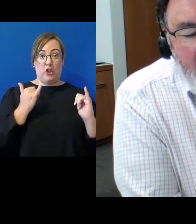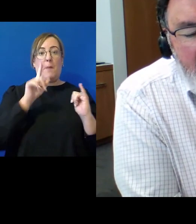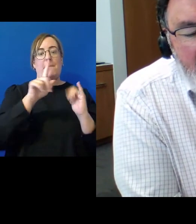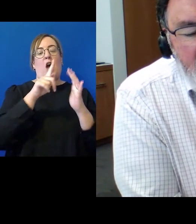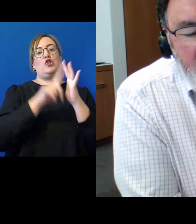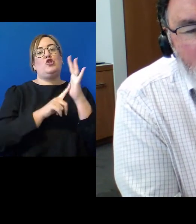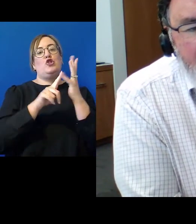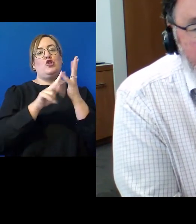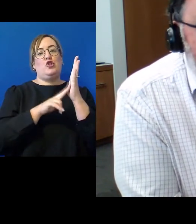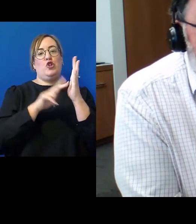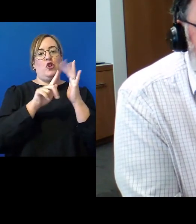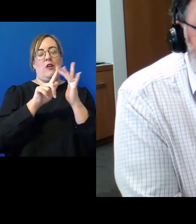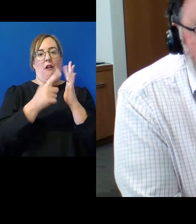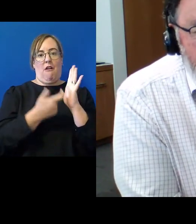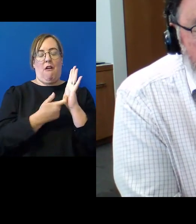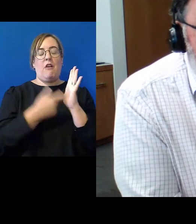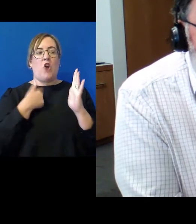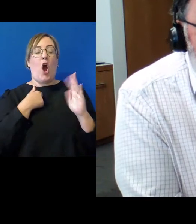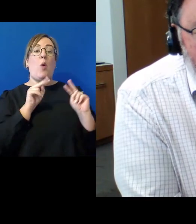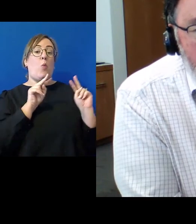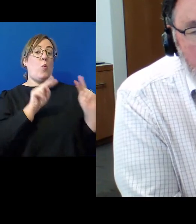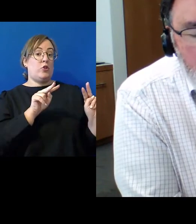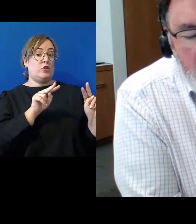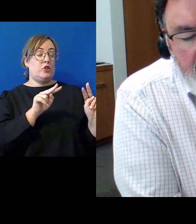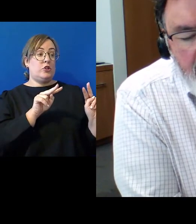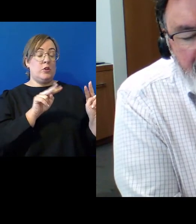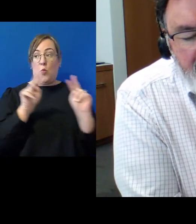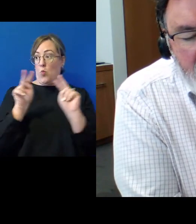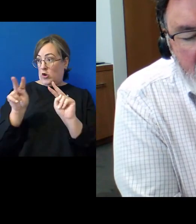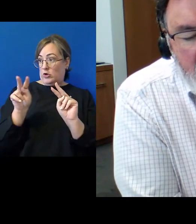and for the first three four minutes